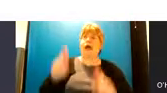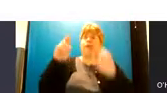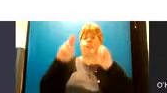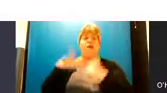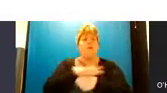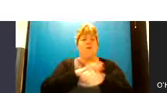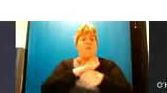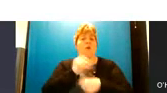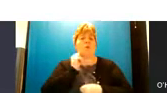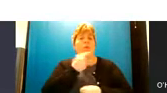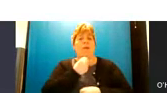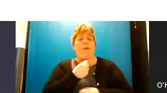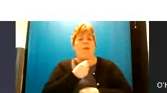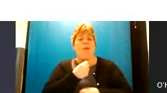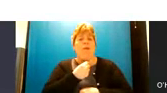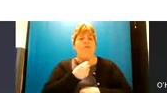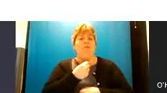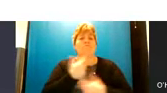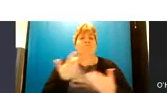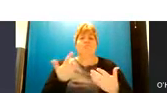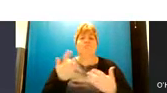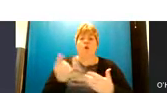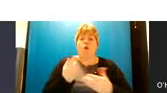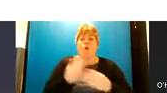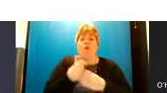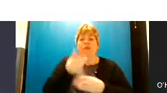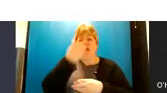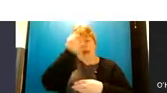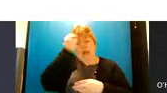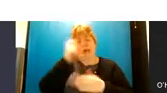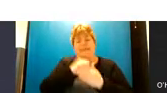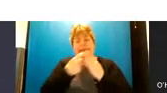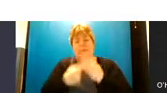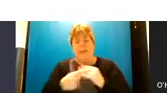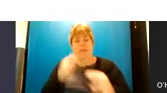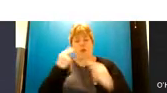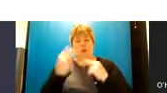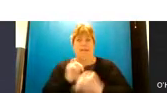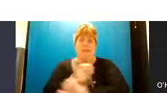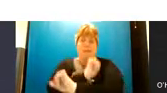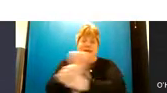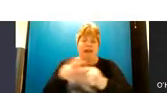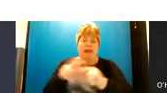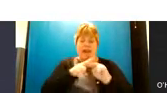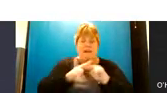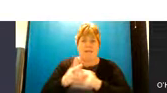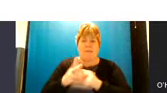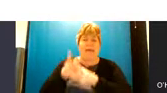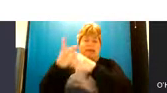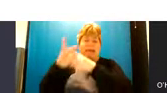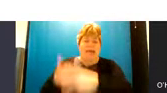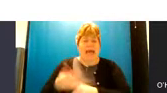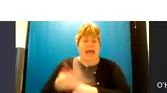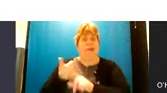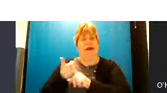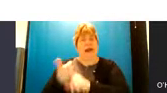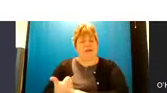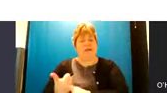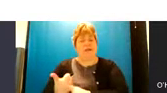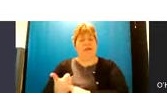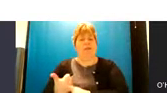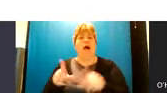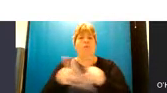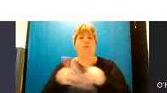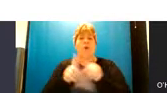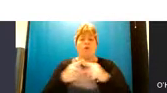people um both those with the learning disability and autism and their families uh carers advocates but also